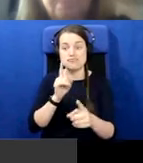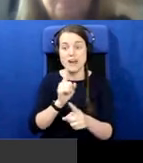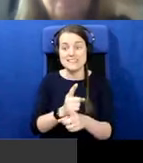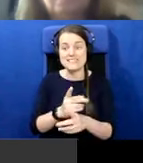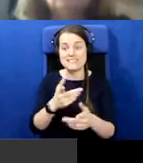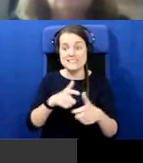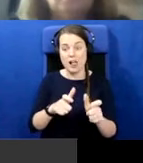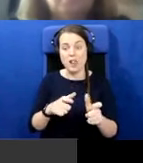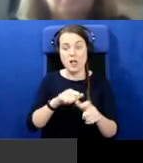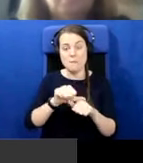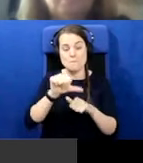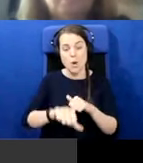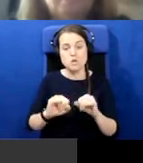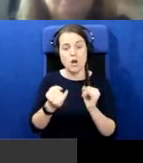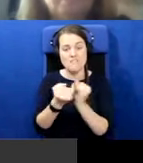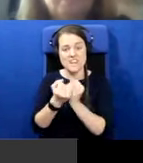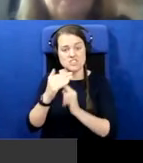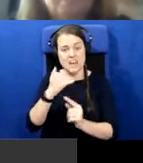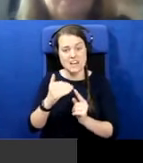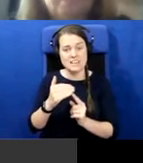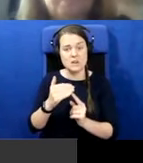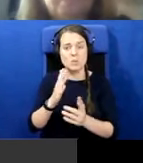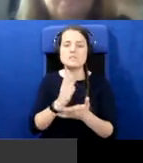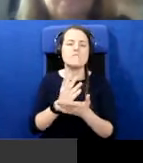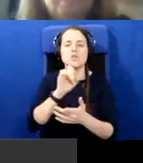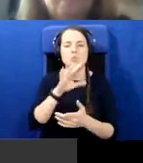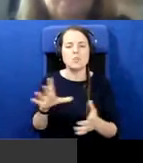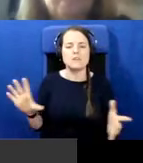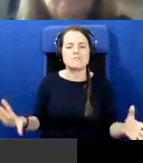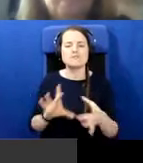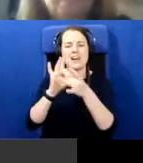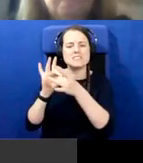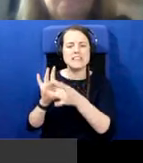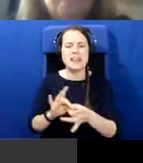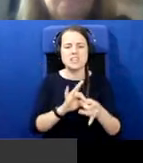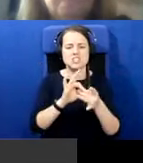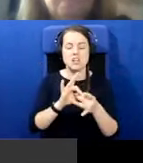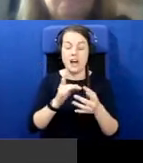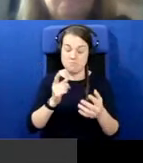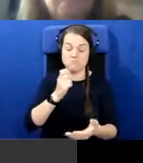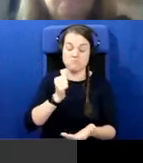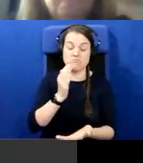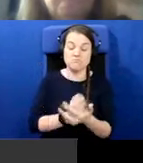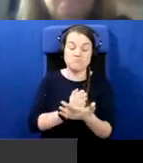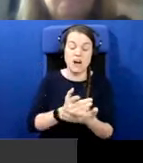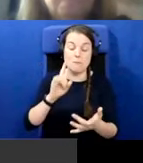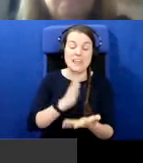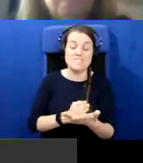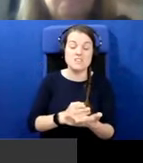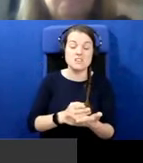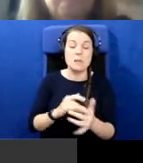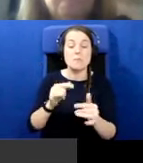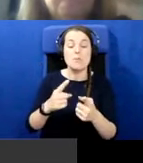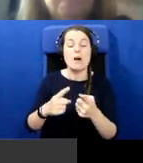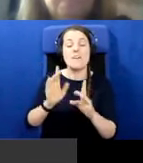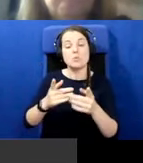it, you've just not got, you're certainly not going to get reconciliation. And I actually do believe that, that you may have to go back or you may have to meet